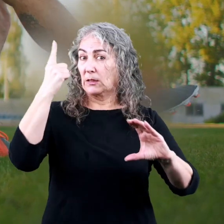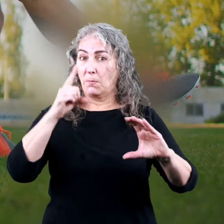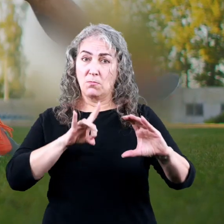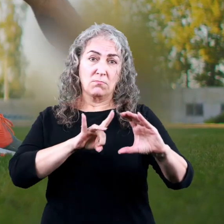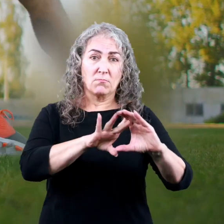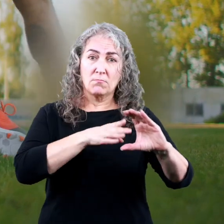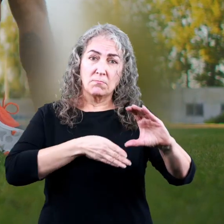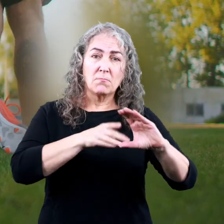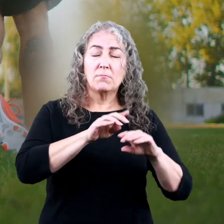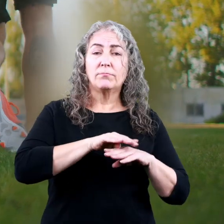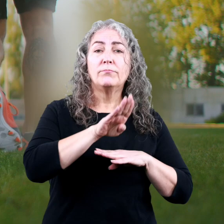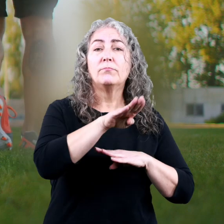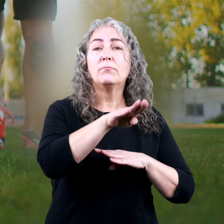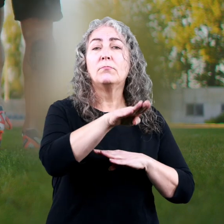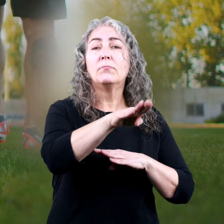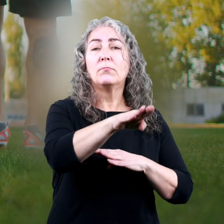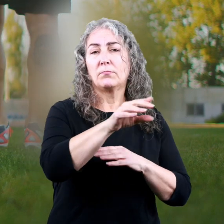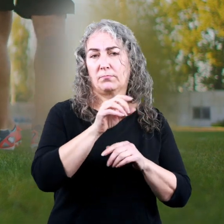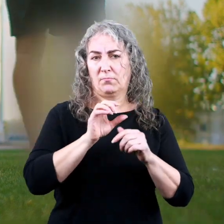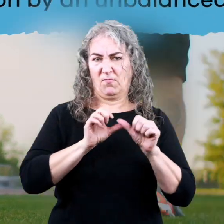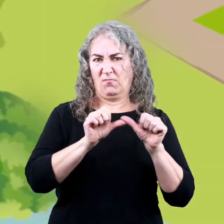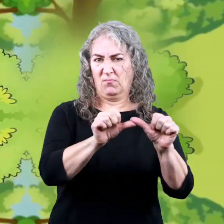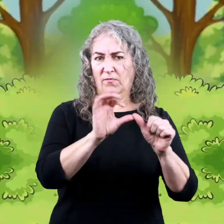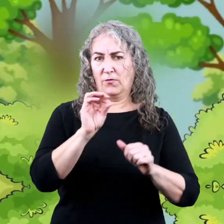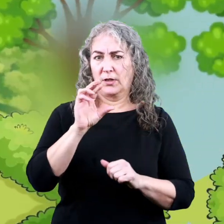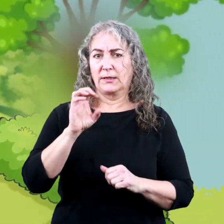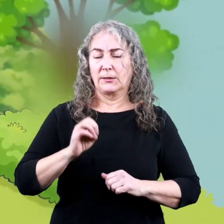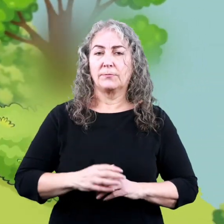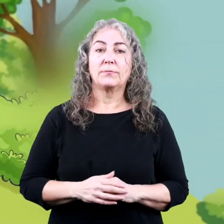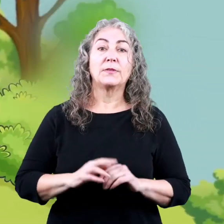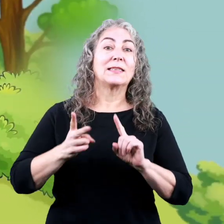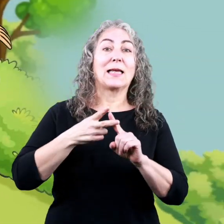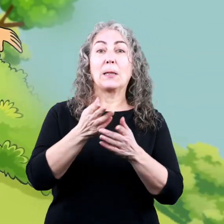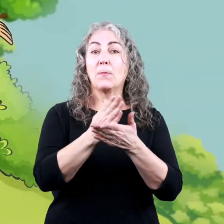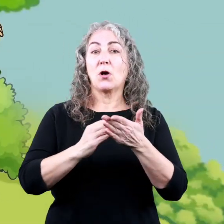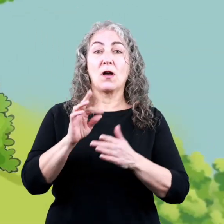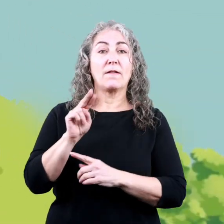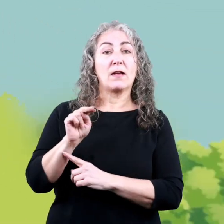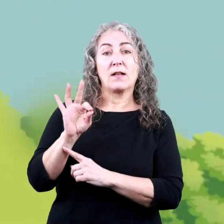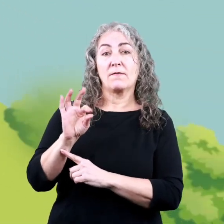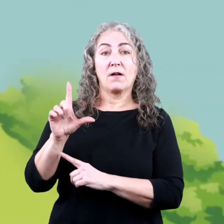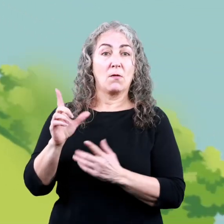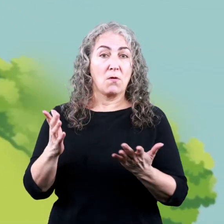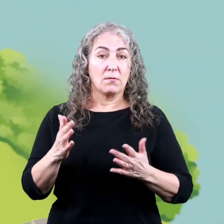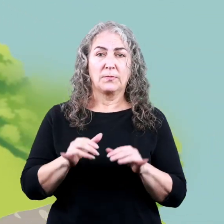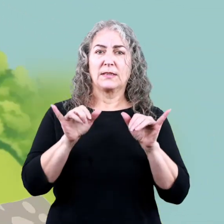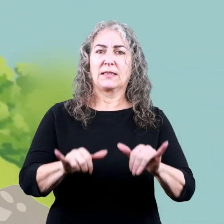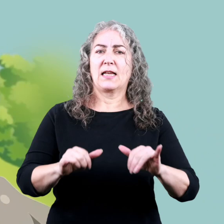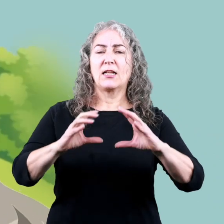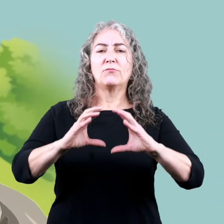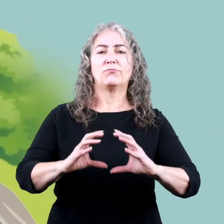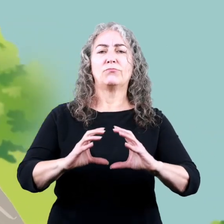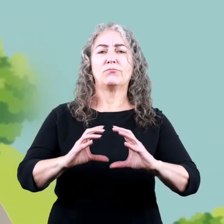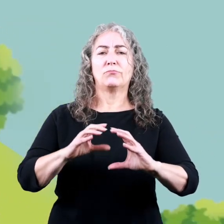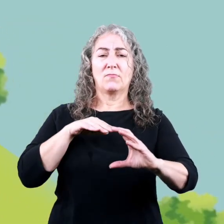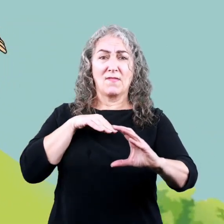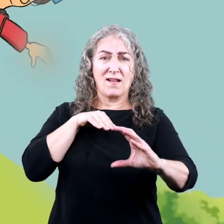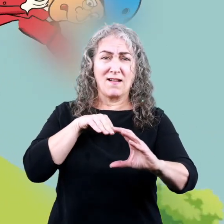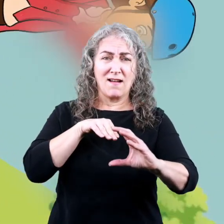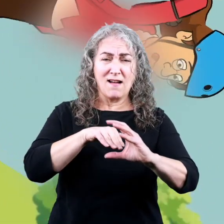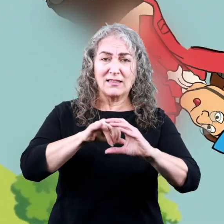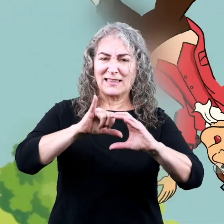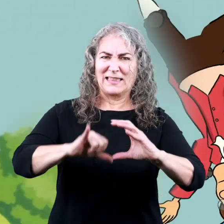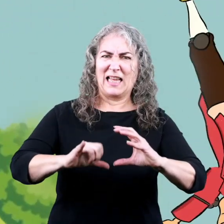acted upon by an unbalanced force. The second part of Newton's first law says that an object in motion